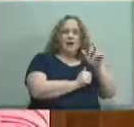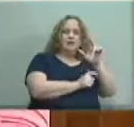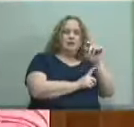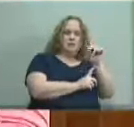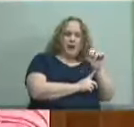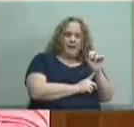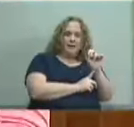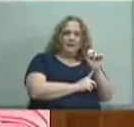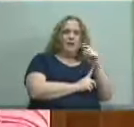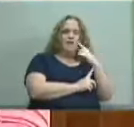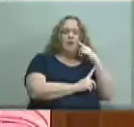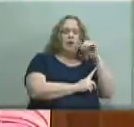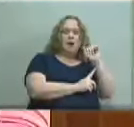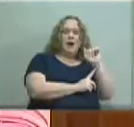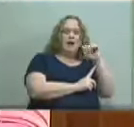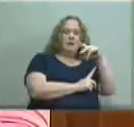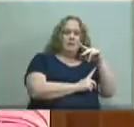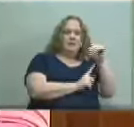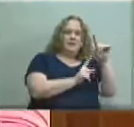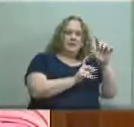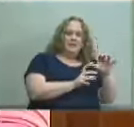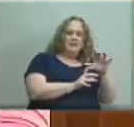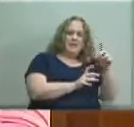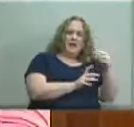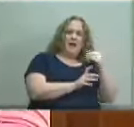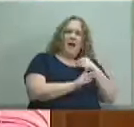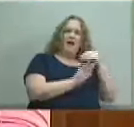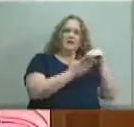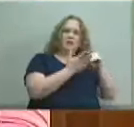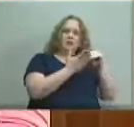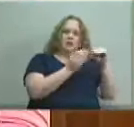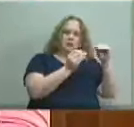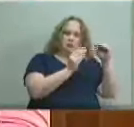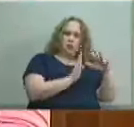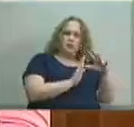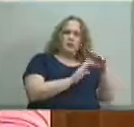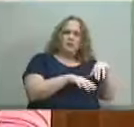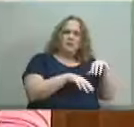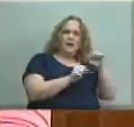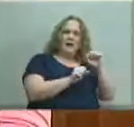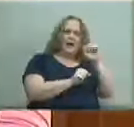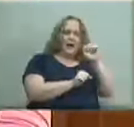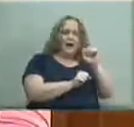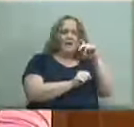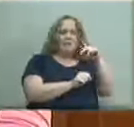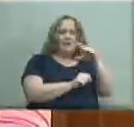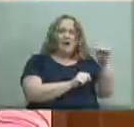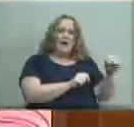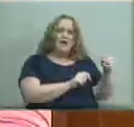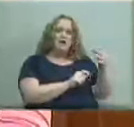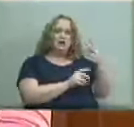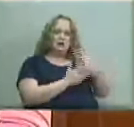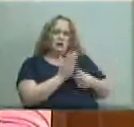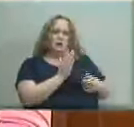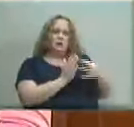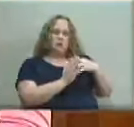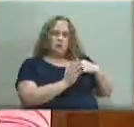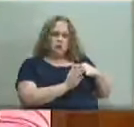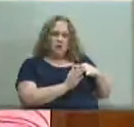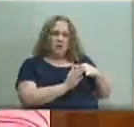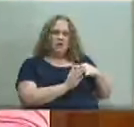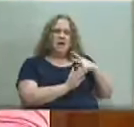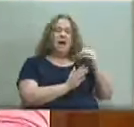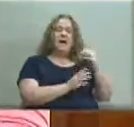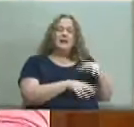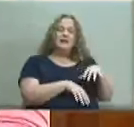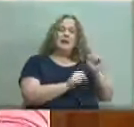on board the international space station they have students who are taking ap and dual credit courses and getting their pilot's license yes i'm talking about the academy at shawnee